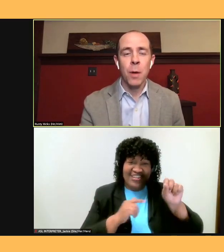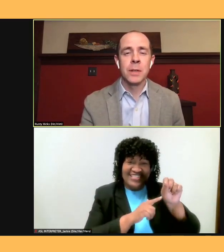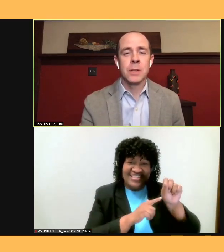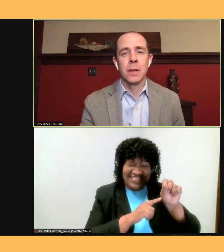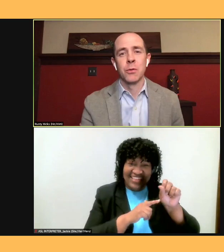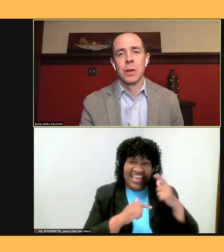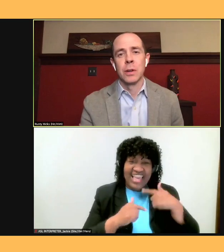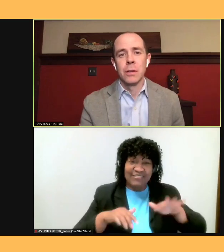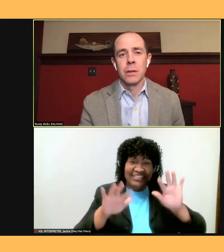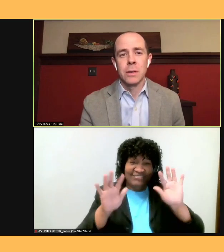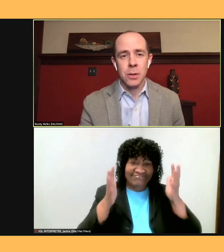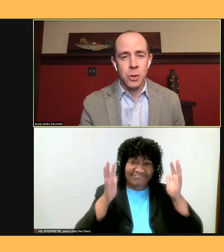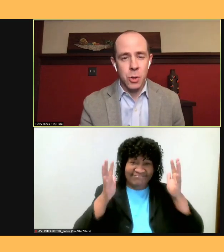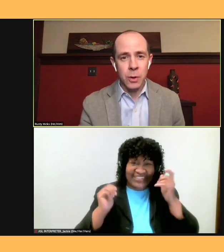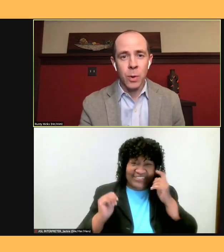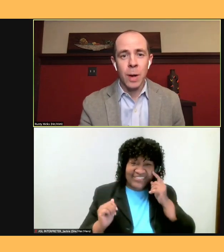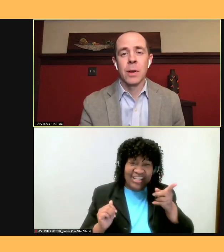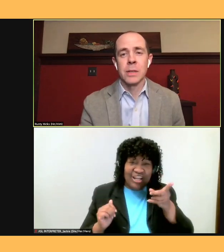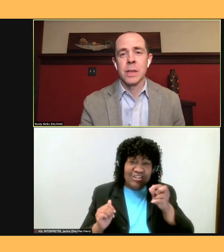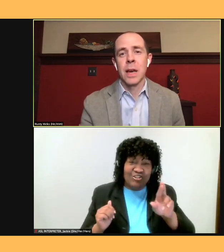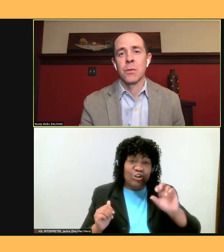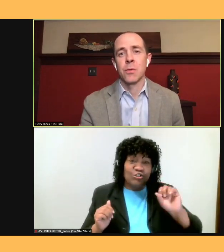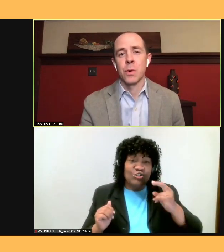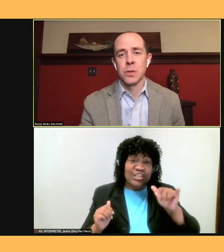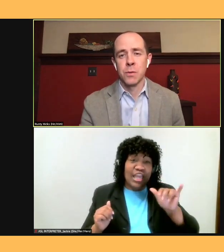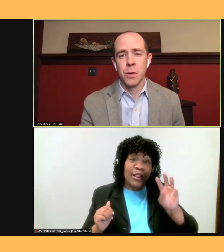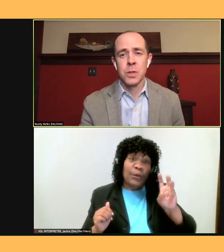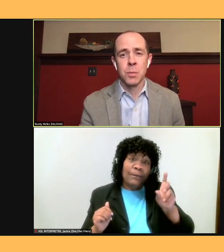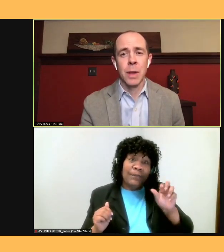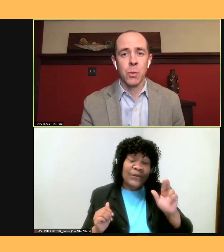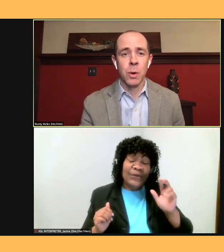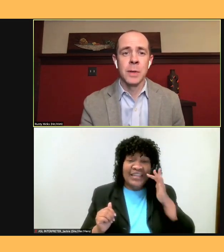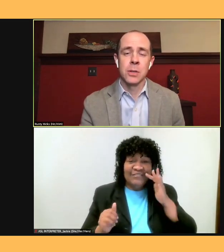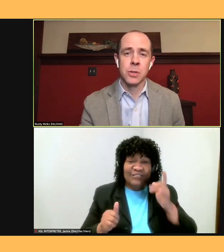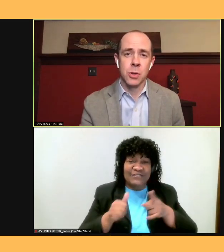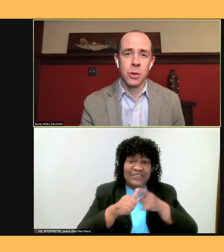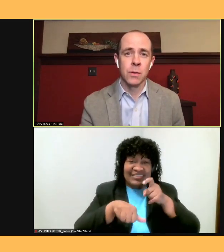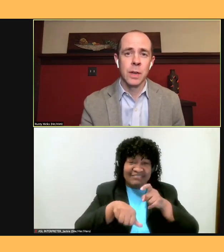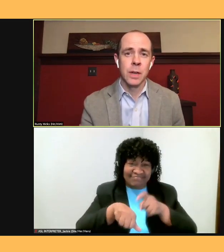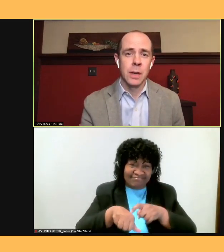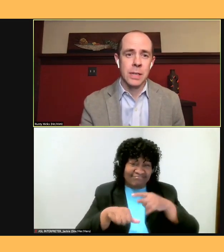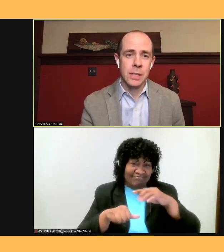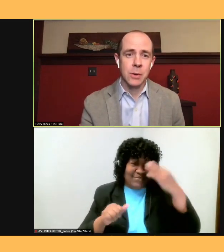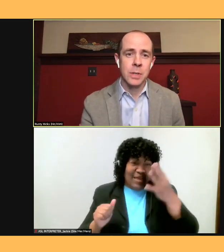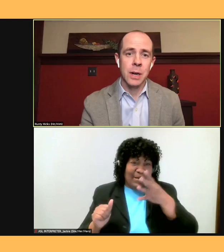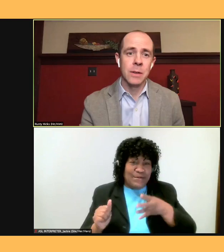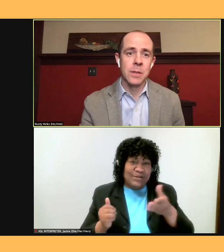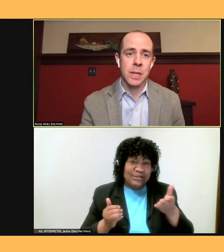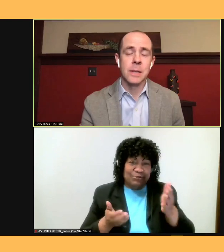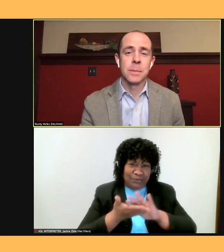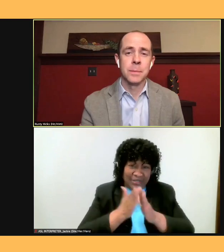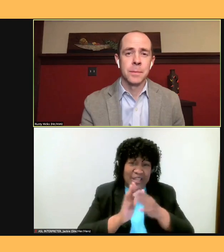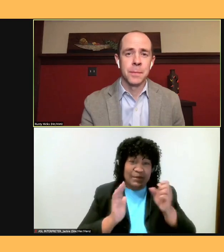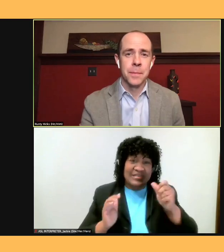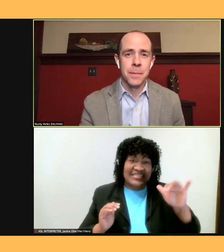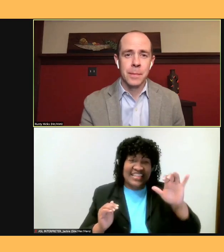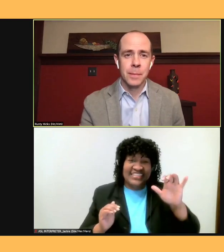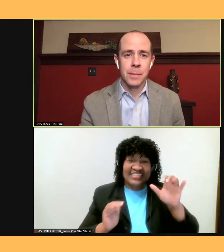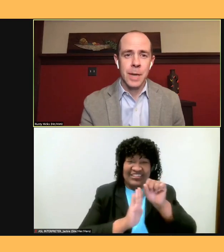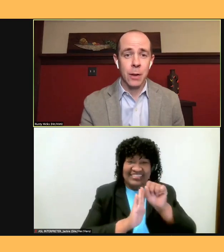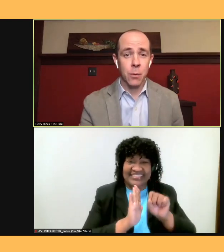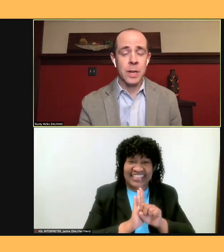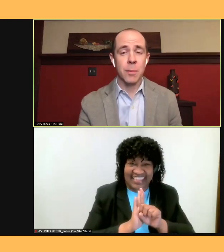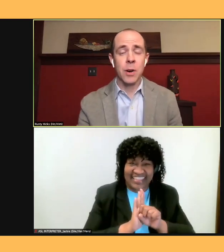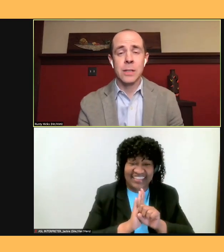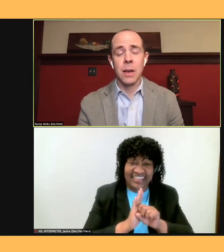Dr. Shirley Weber as California's first Black woman to serve as Secretary of State. California Democrats